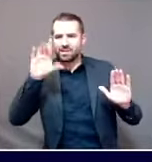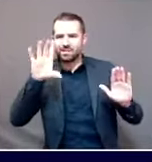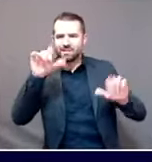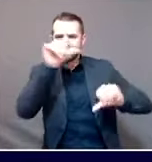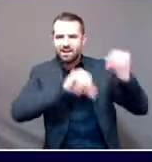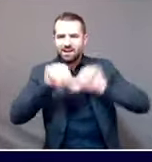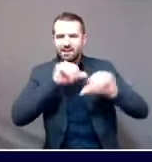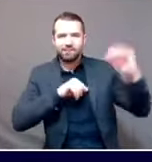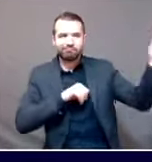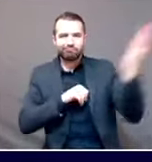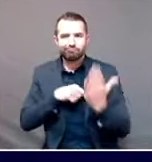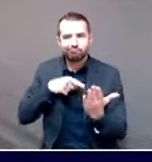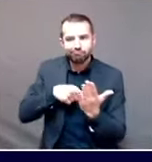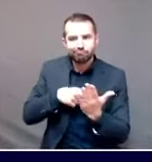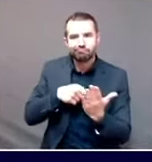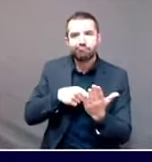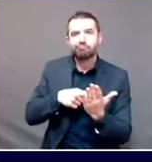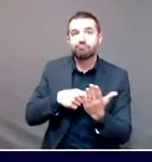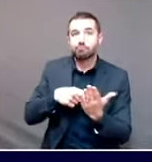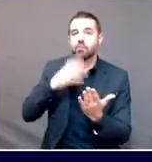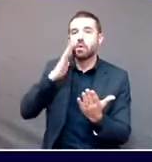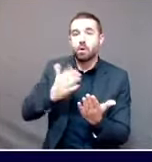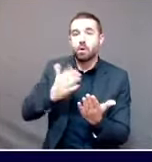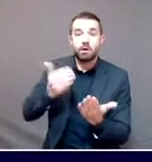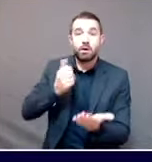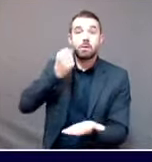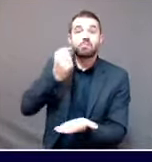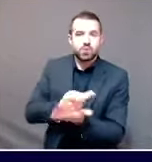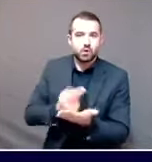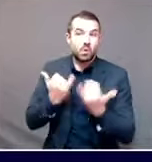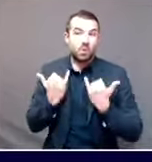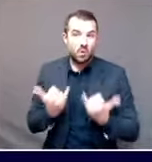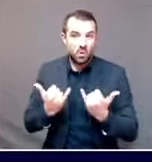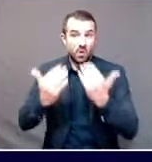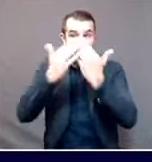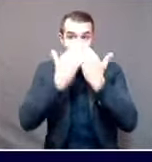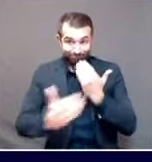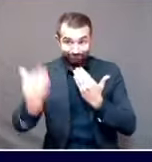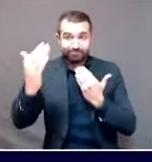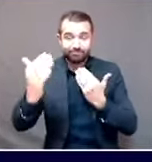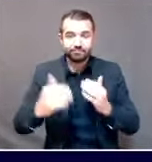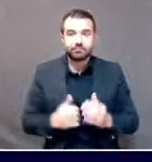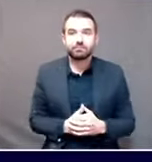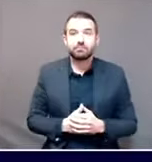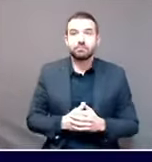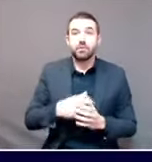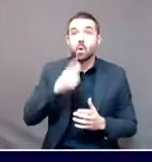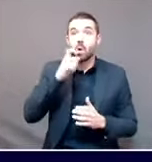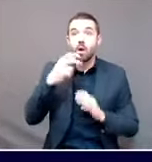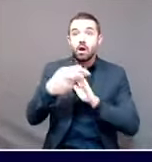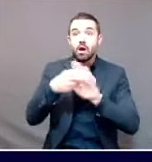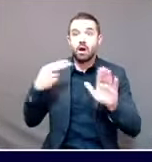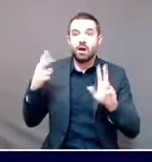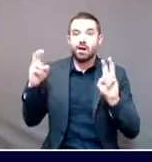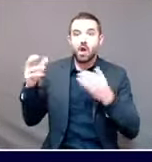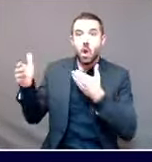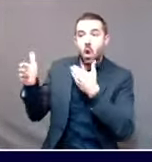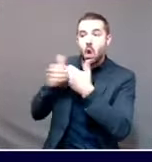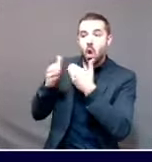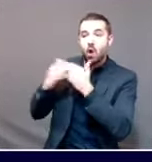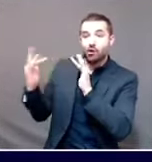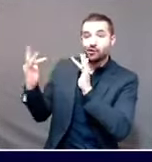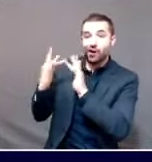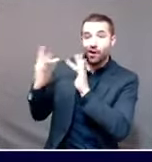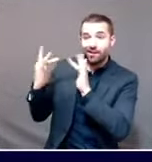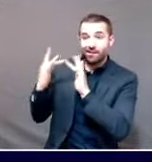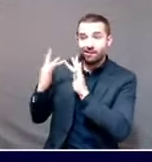on a going forward basis, individuals who are close contacts of cases of COVID-19 will only need to